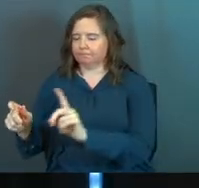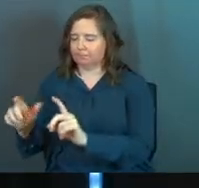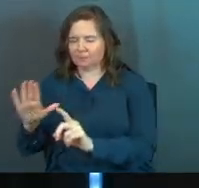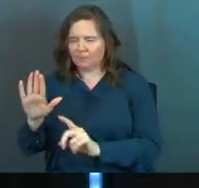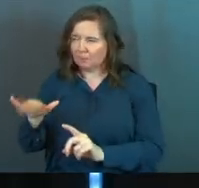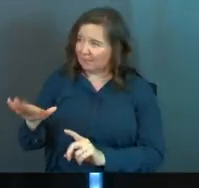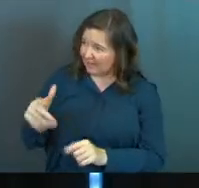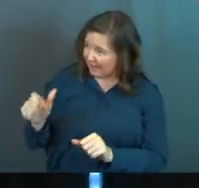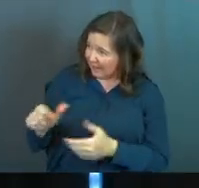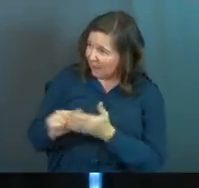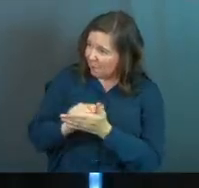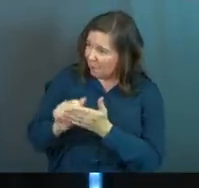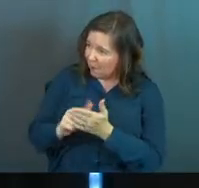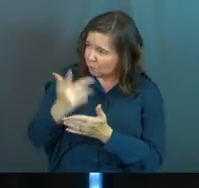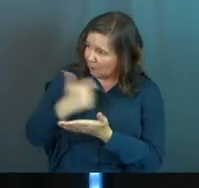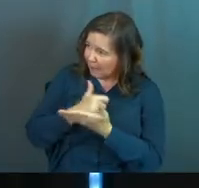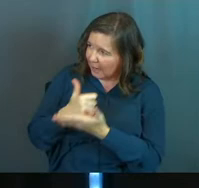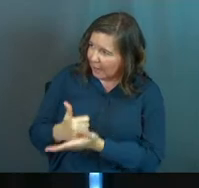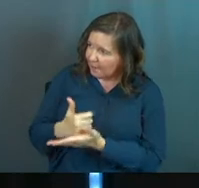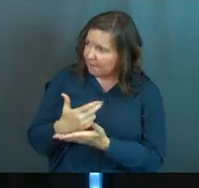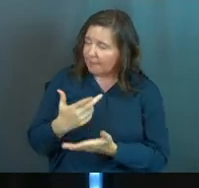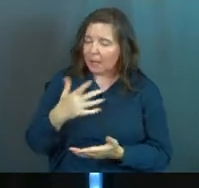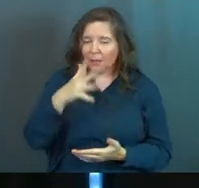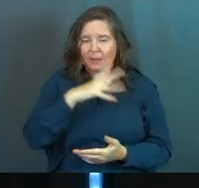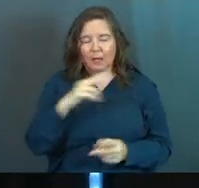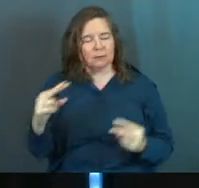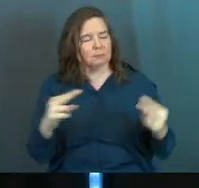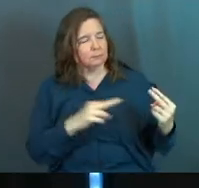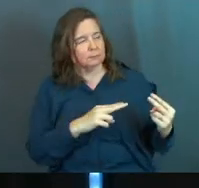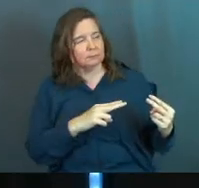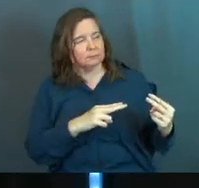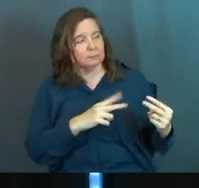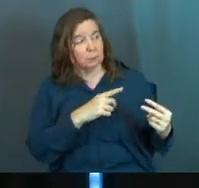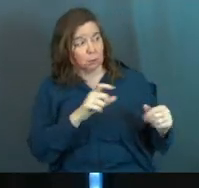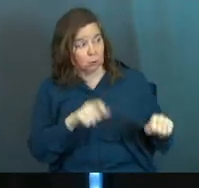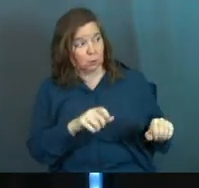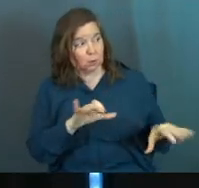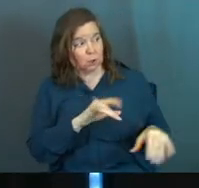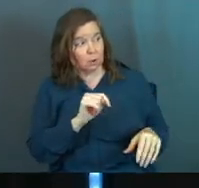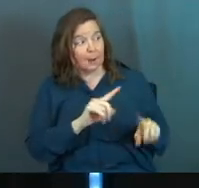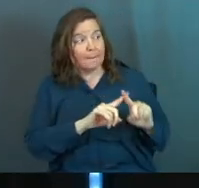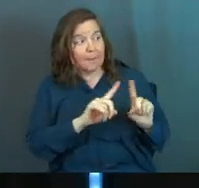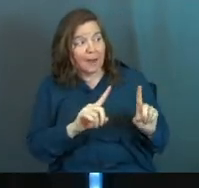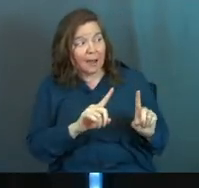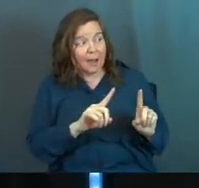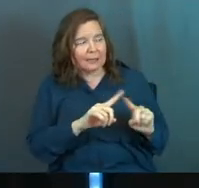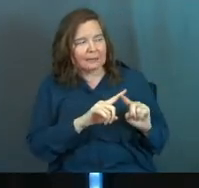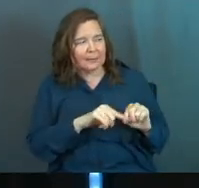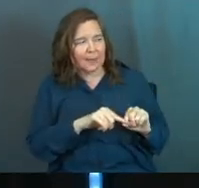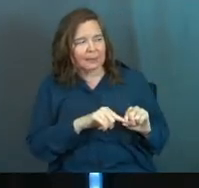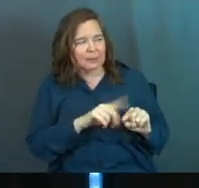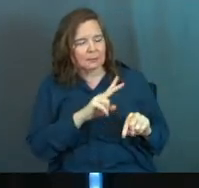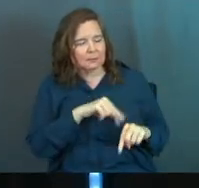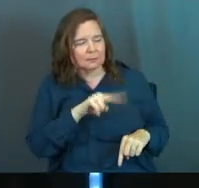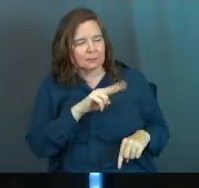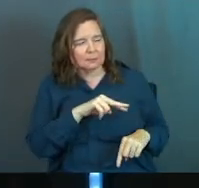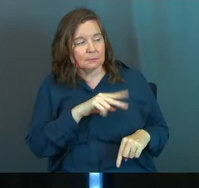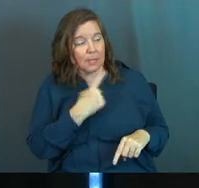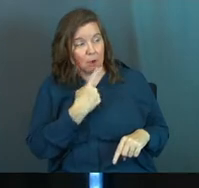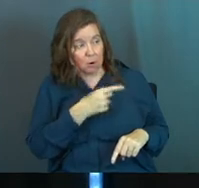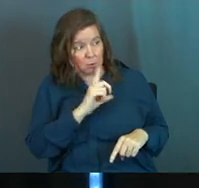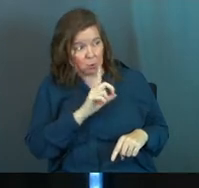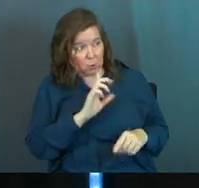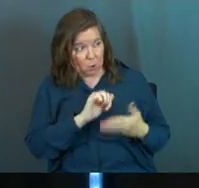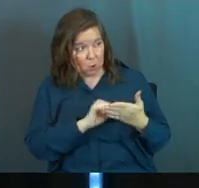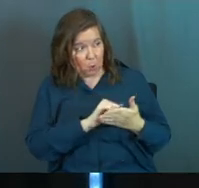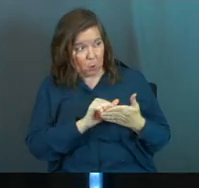can I wash the dishes so that I can help out? And the guy looks at him and he says, you can do it, but it depends. He